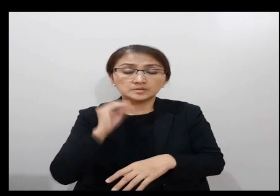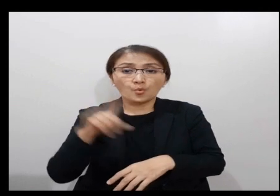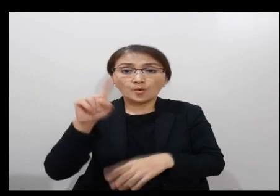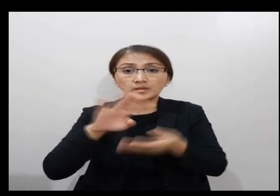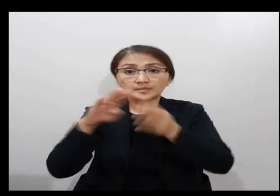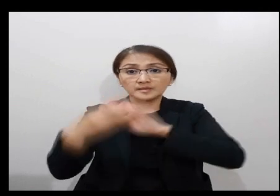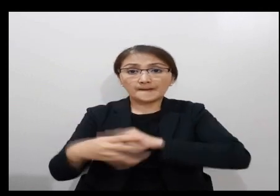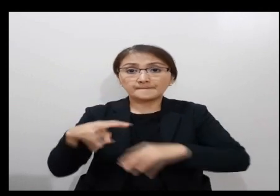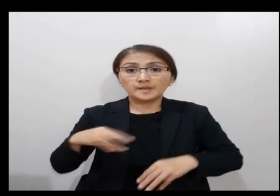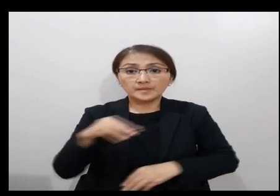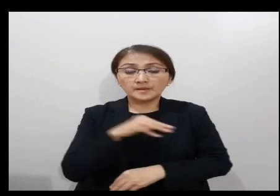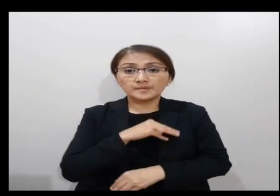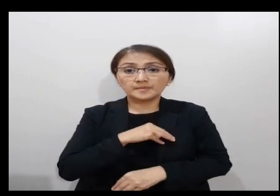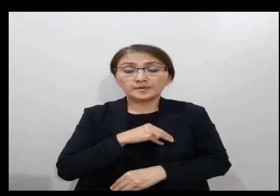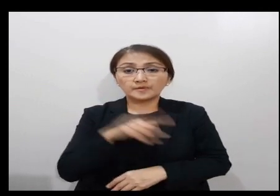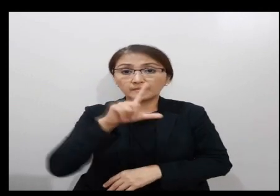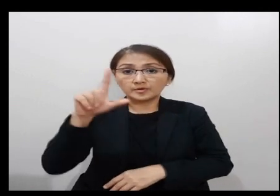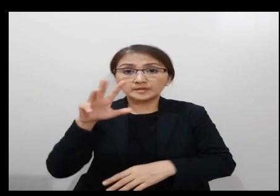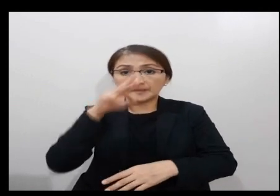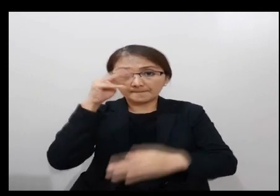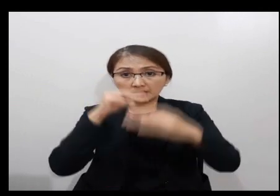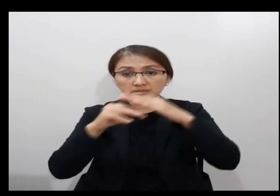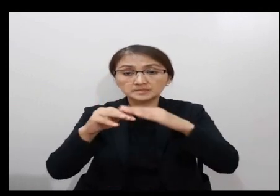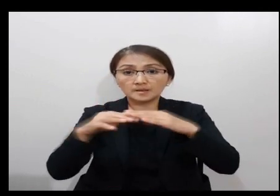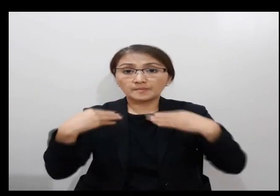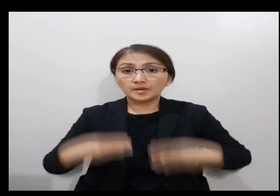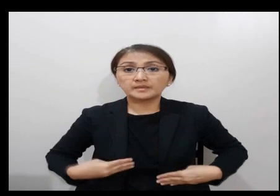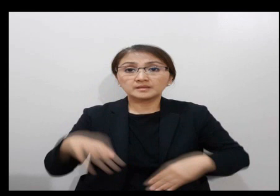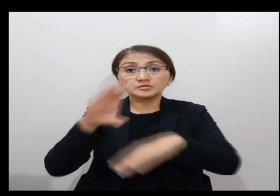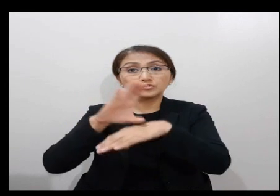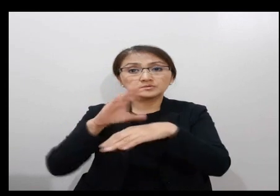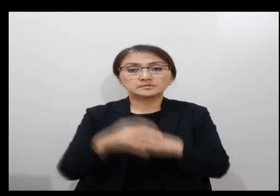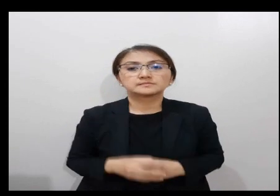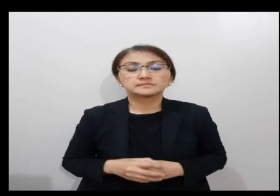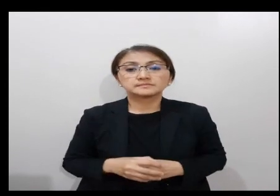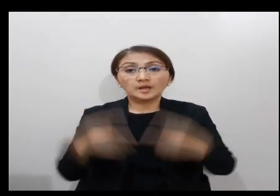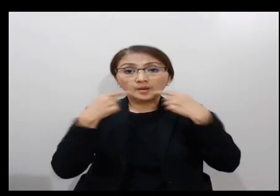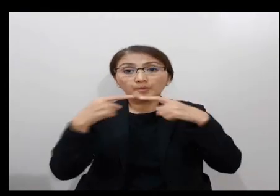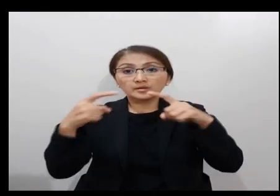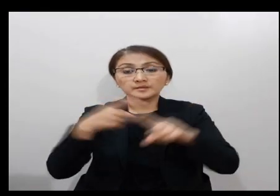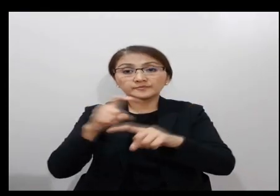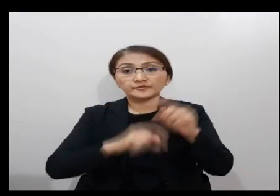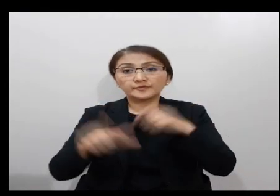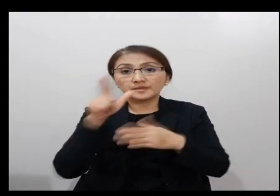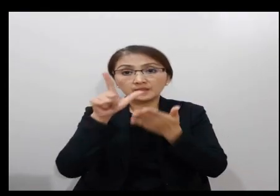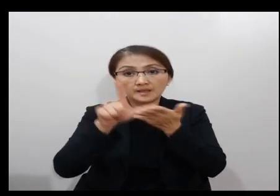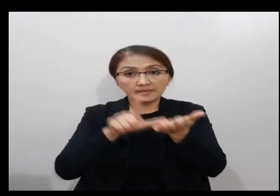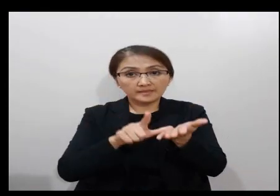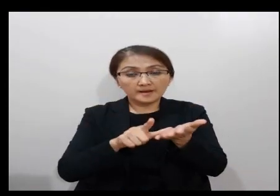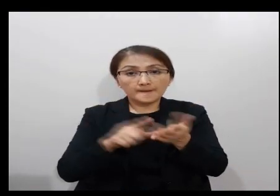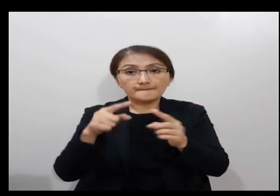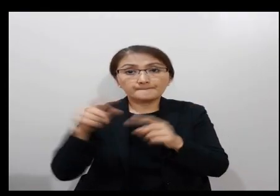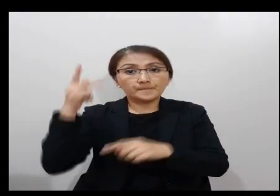becomes a member of the Lord's mystical body, the church. A proclamation from the letter of